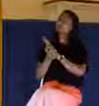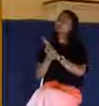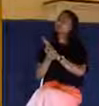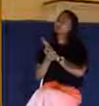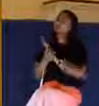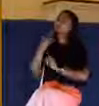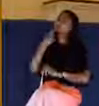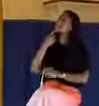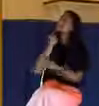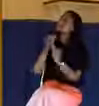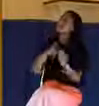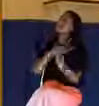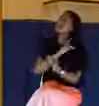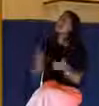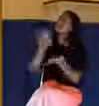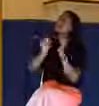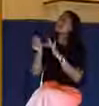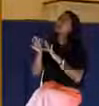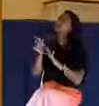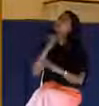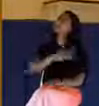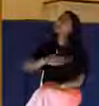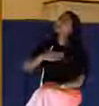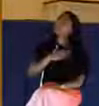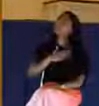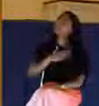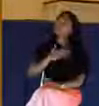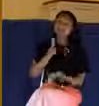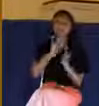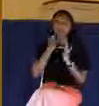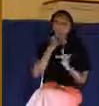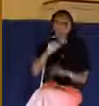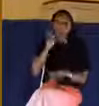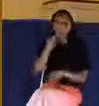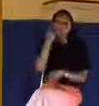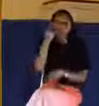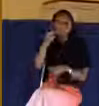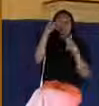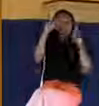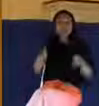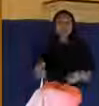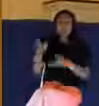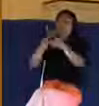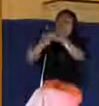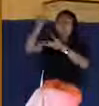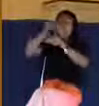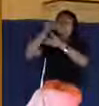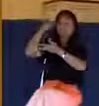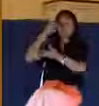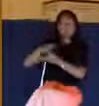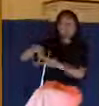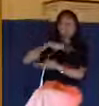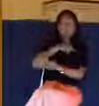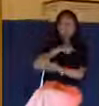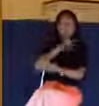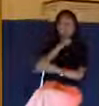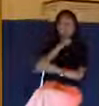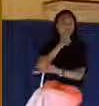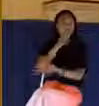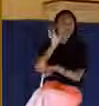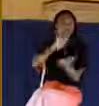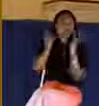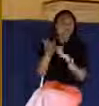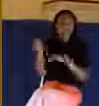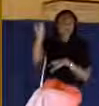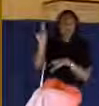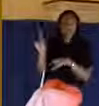me, Lord Jesus. The Bible says there's only one mediator between God and man, the man Christ Jesus. And Jesus said, I